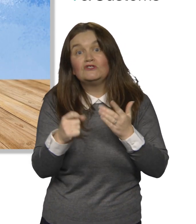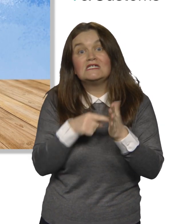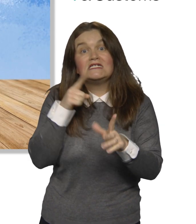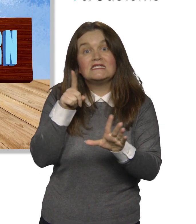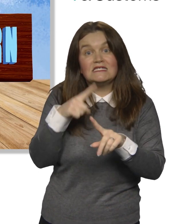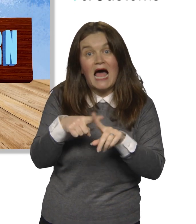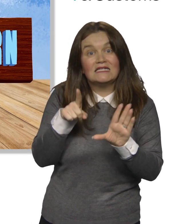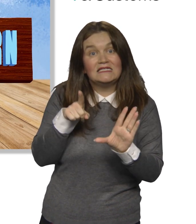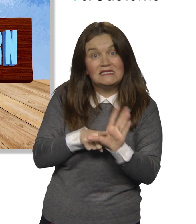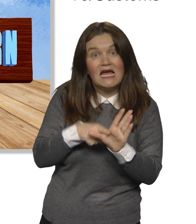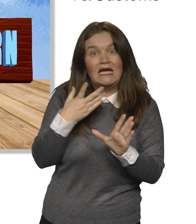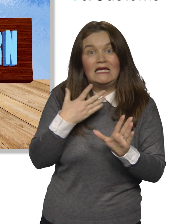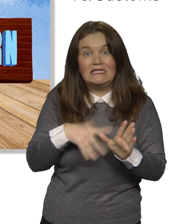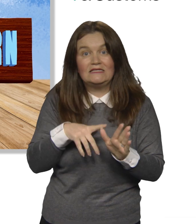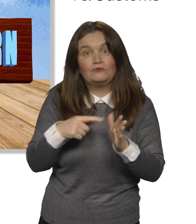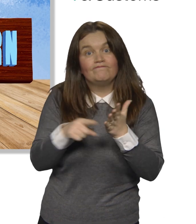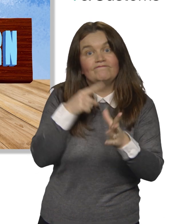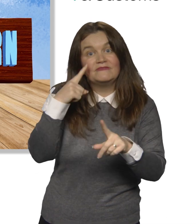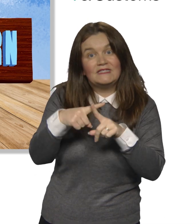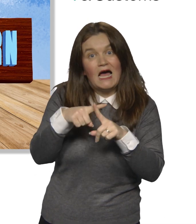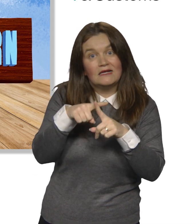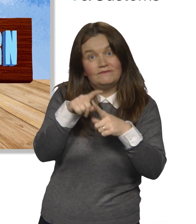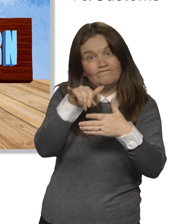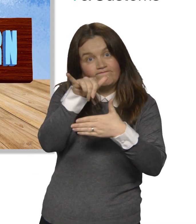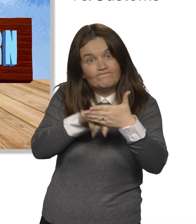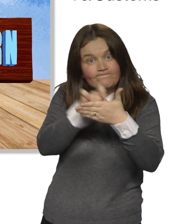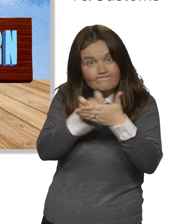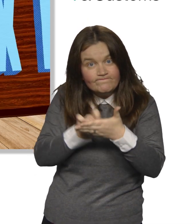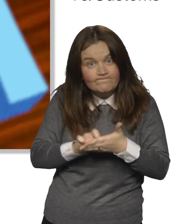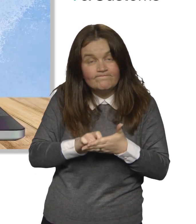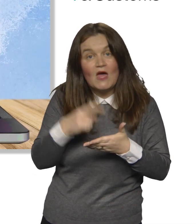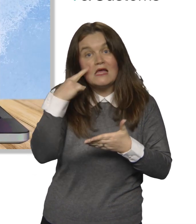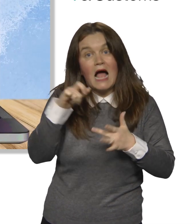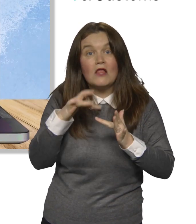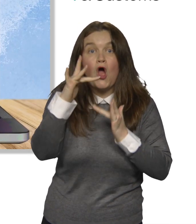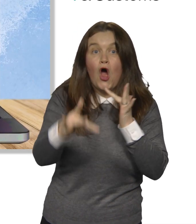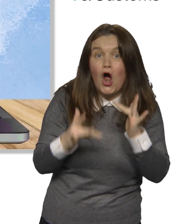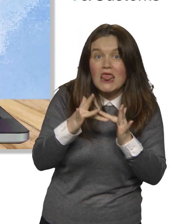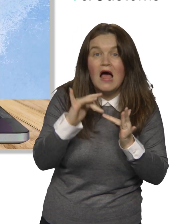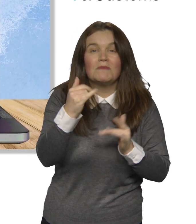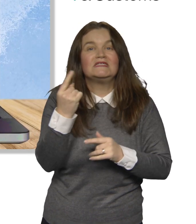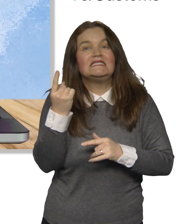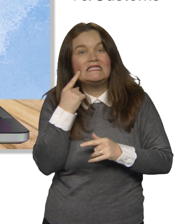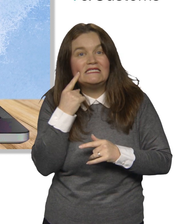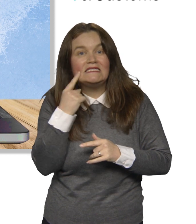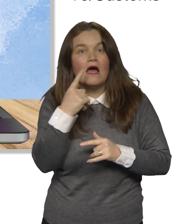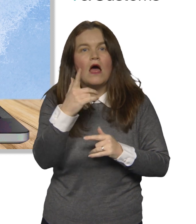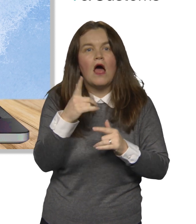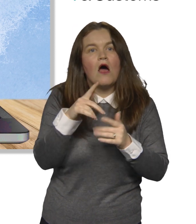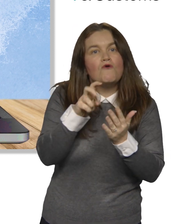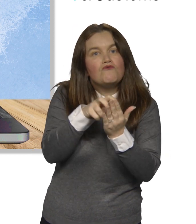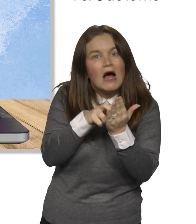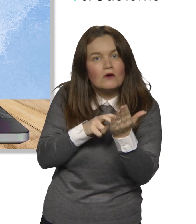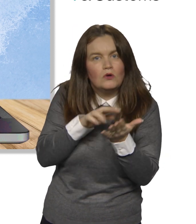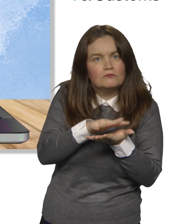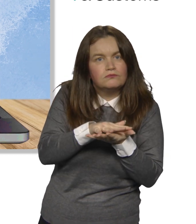Finally, each tax year, you'll need to complete a tax return. You can do this online and you'll find it easier to do if you